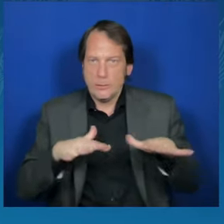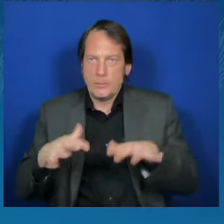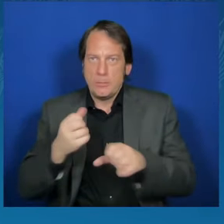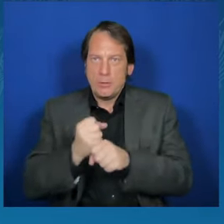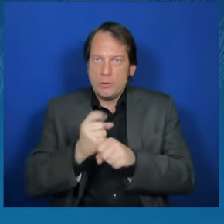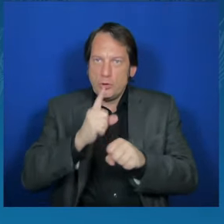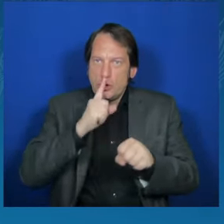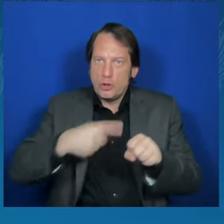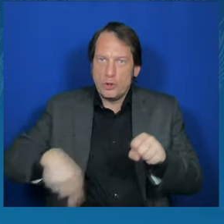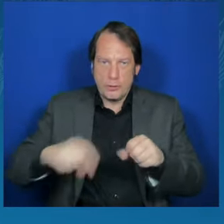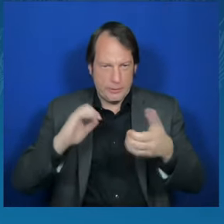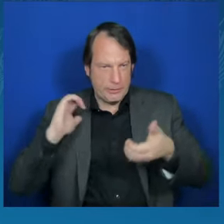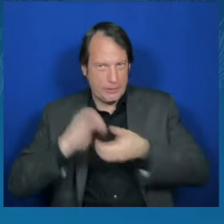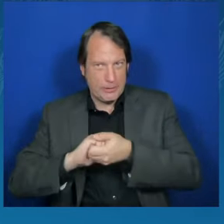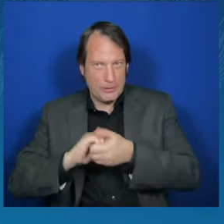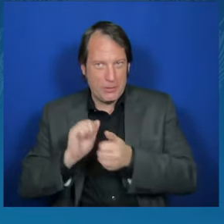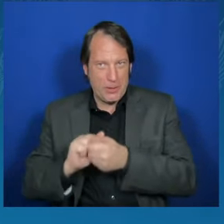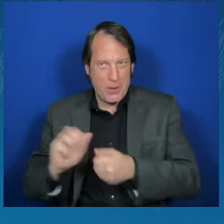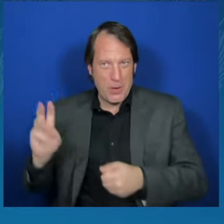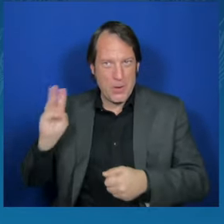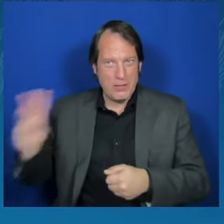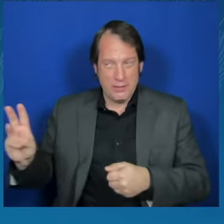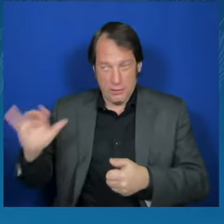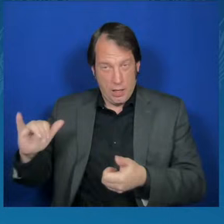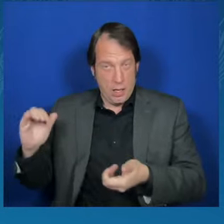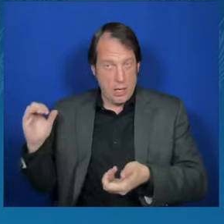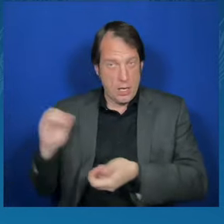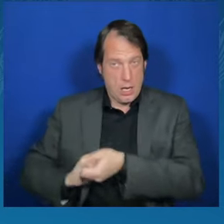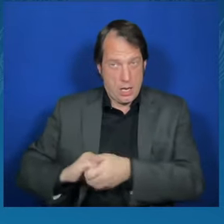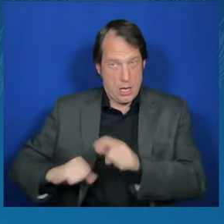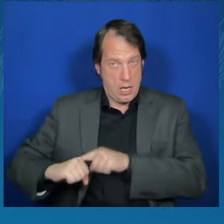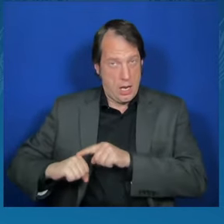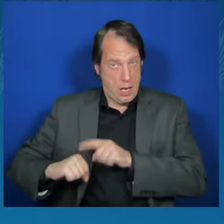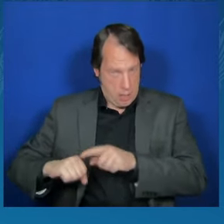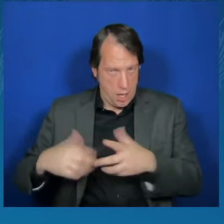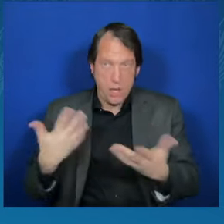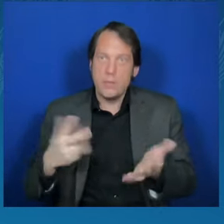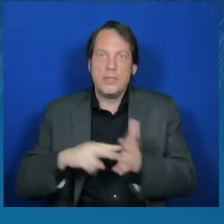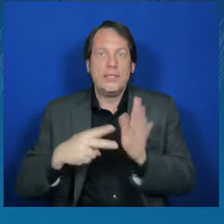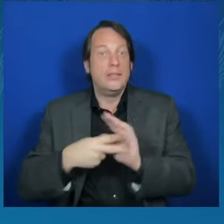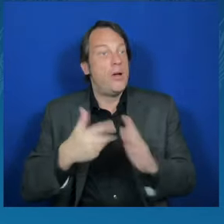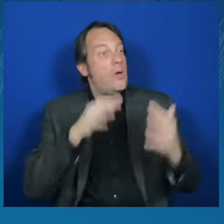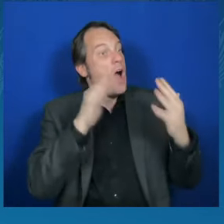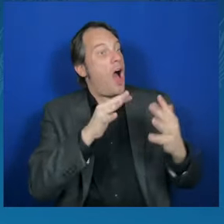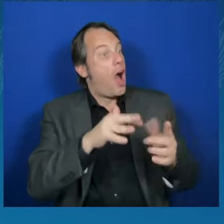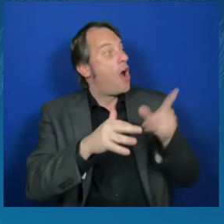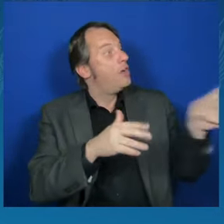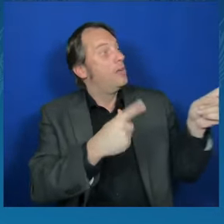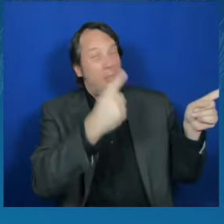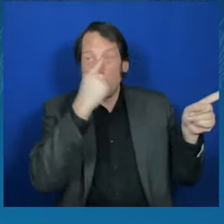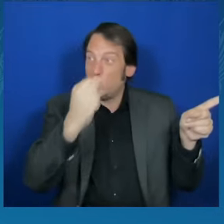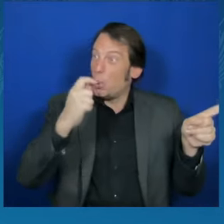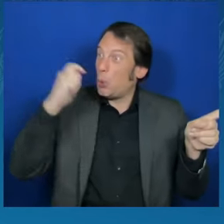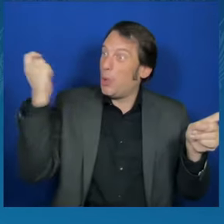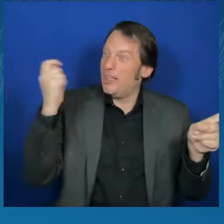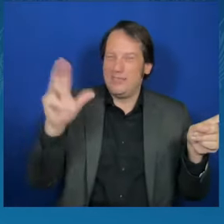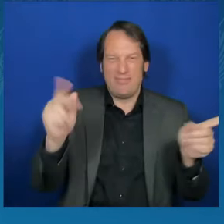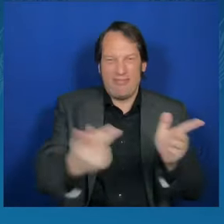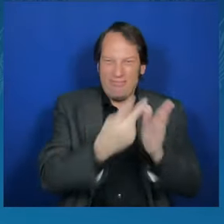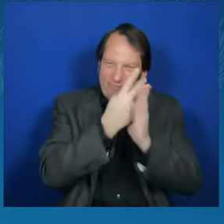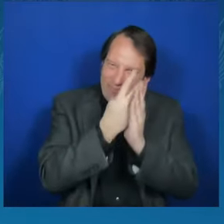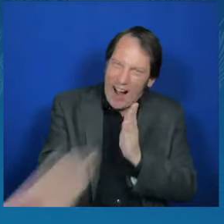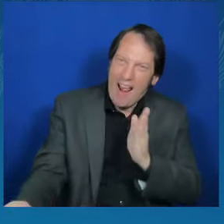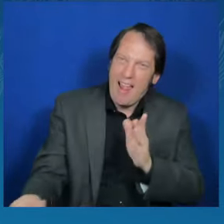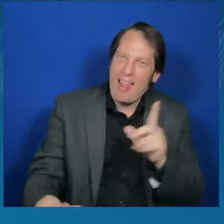this war has been an utter failure for Putin. President Zelensky, the stakes of your fight remain high for your